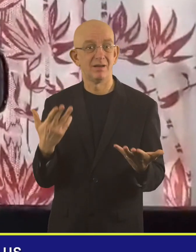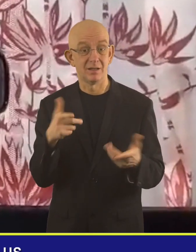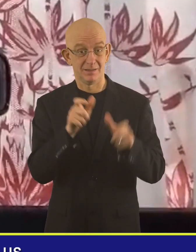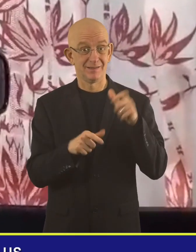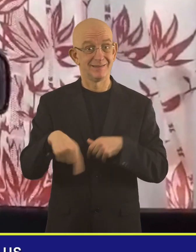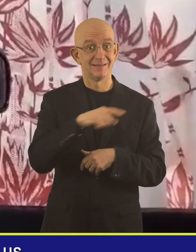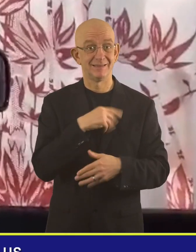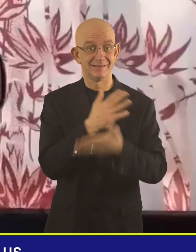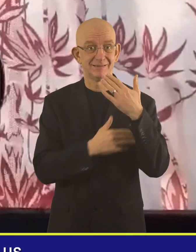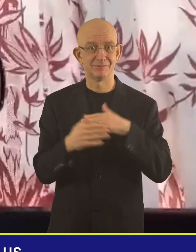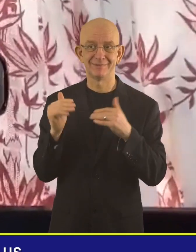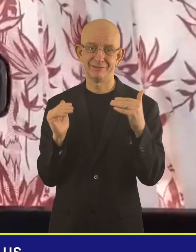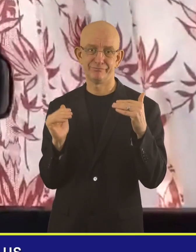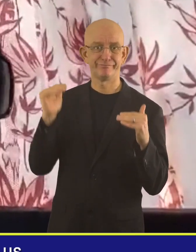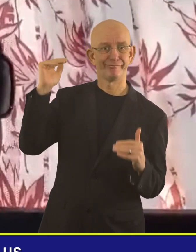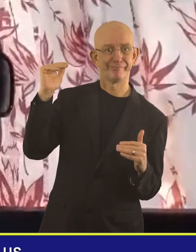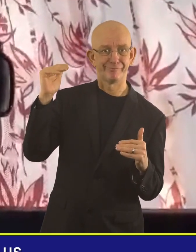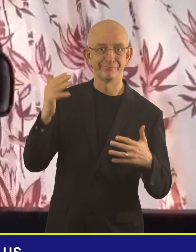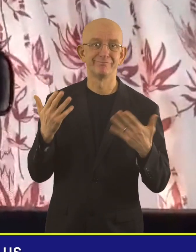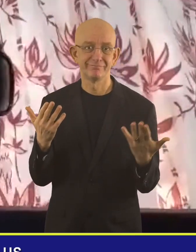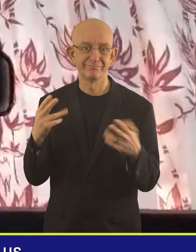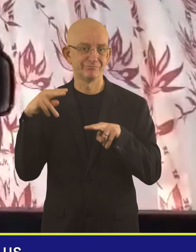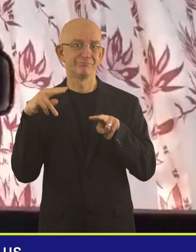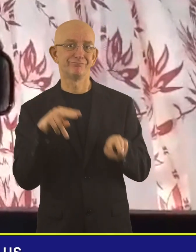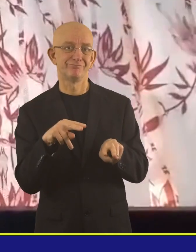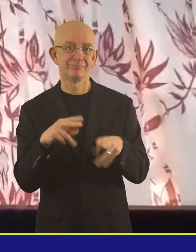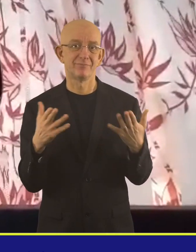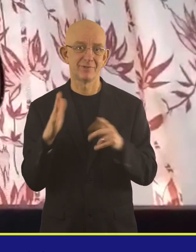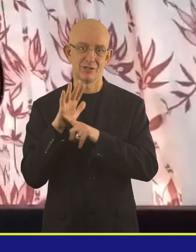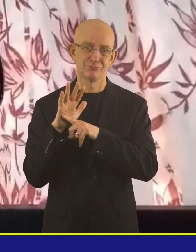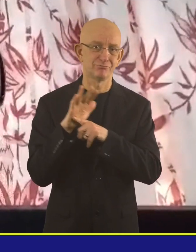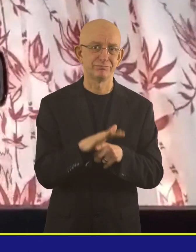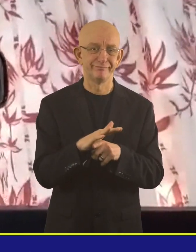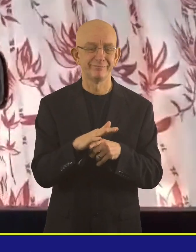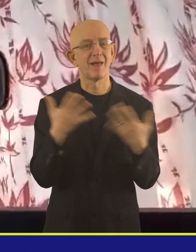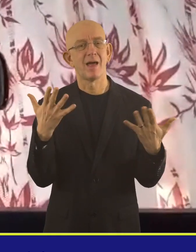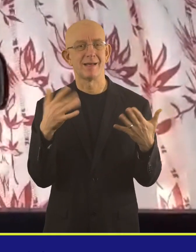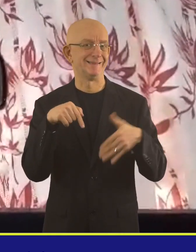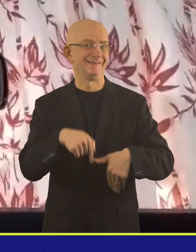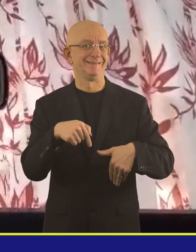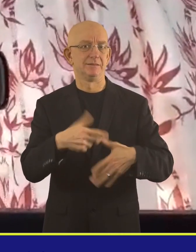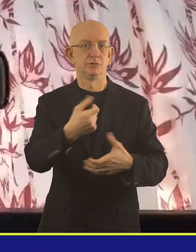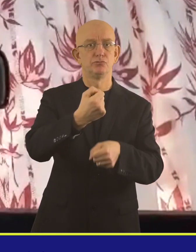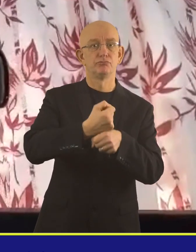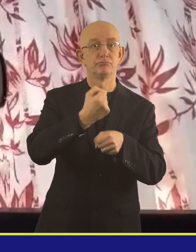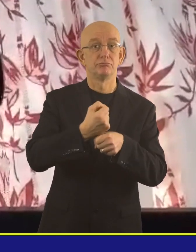upon us, the people with disability. The discrimination in Tonga